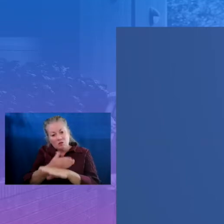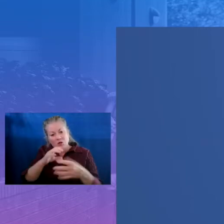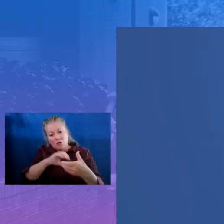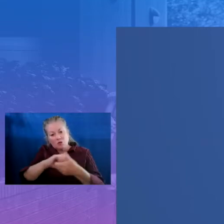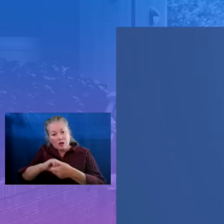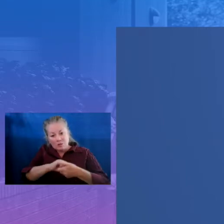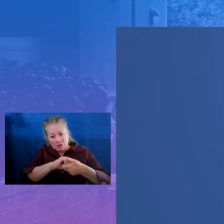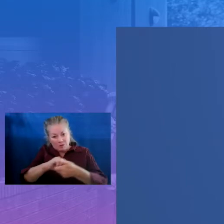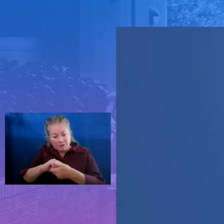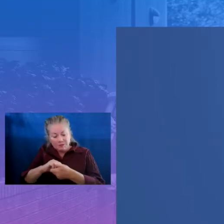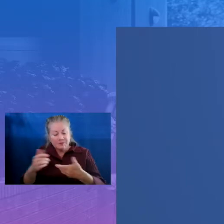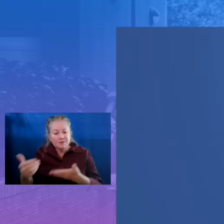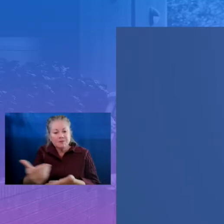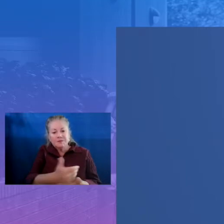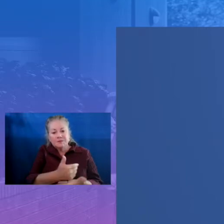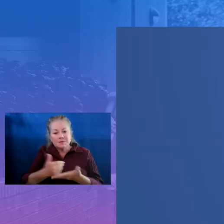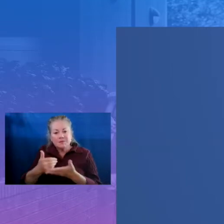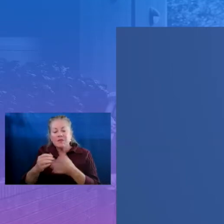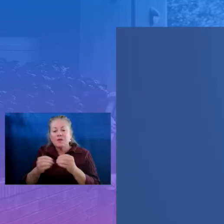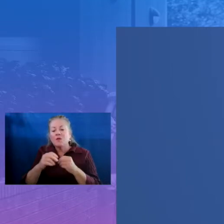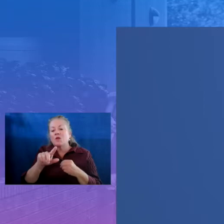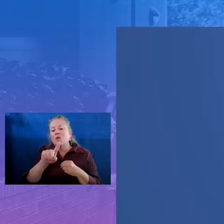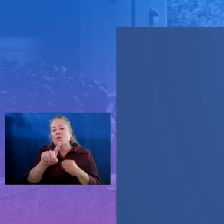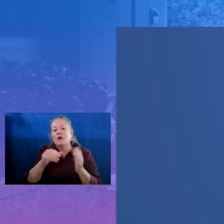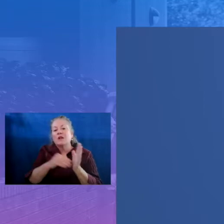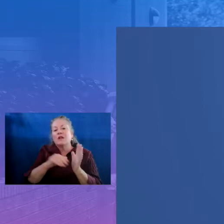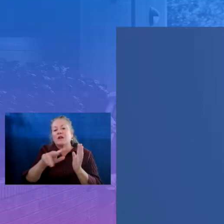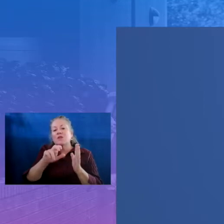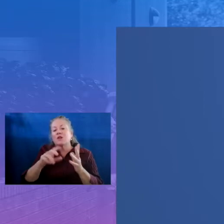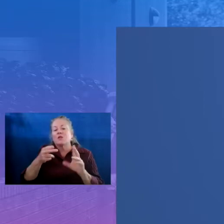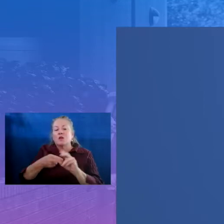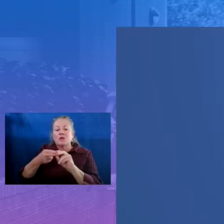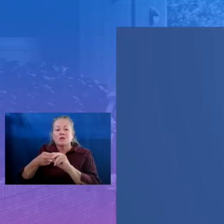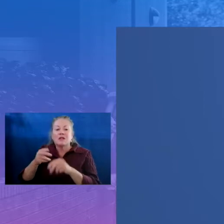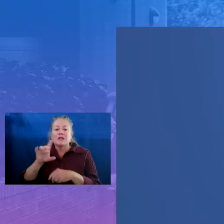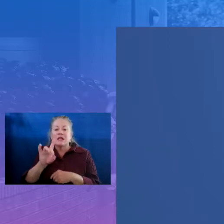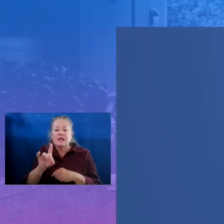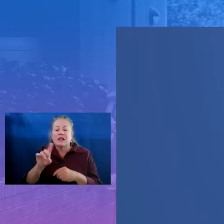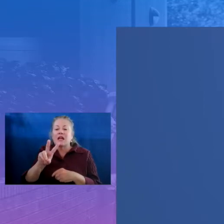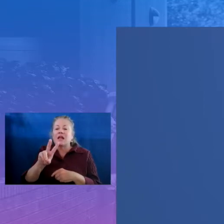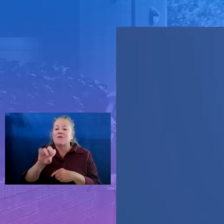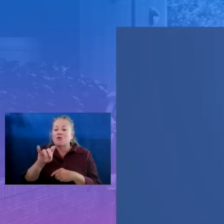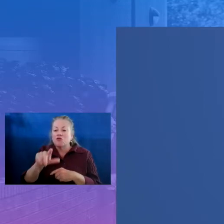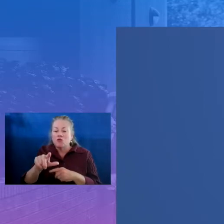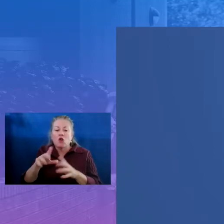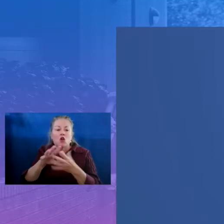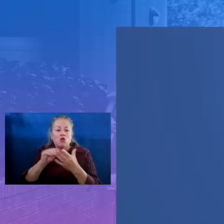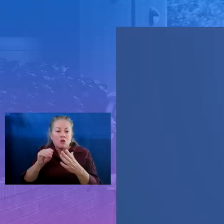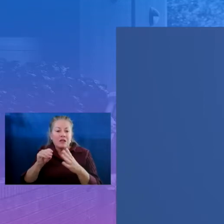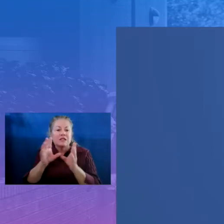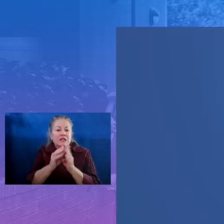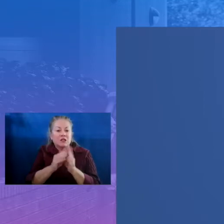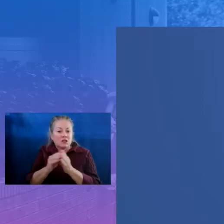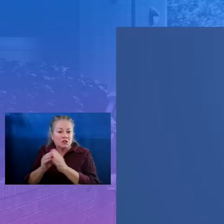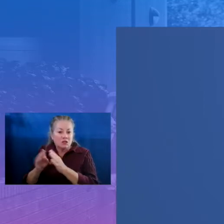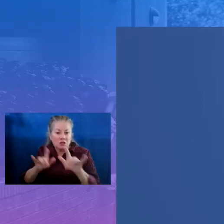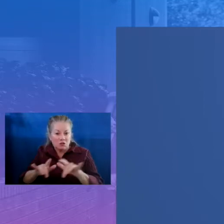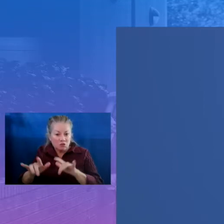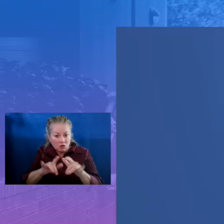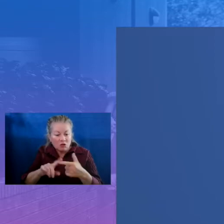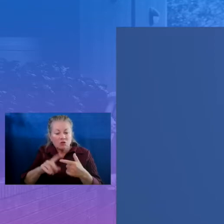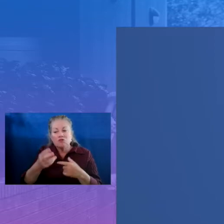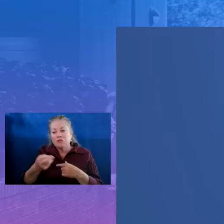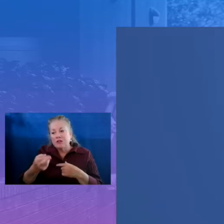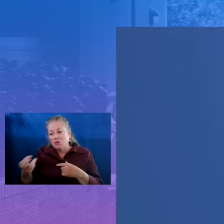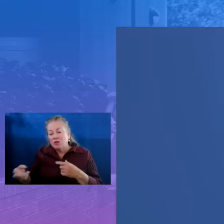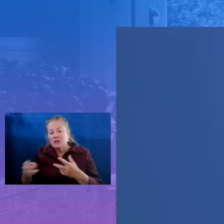,300 participants in eight virtual learning sessions. These recordings, resources, and session materials can still be